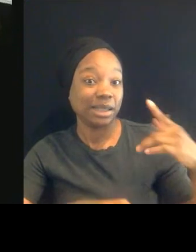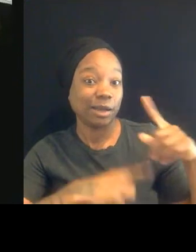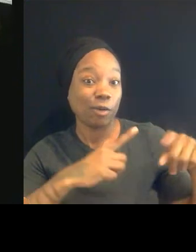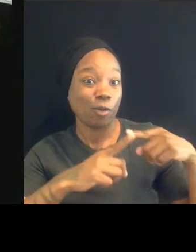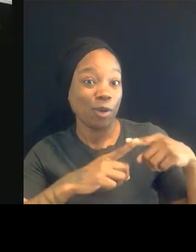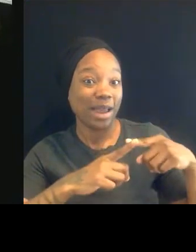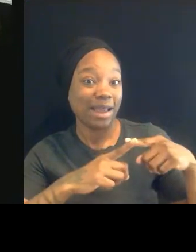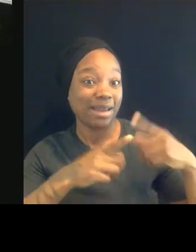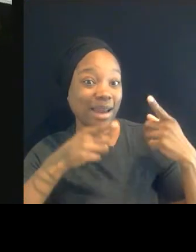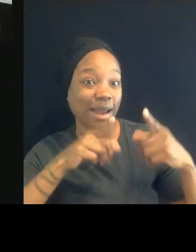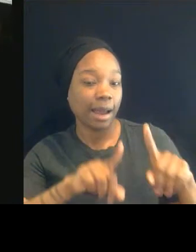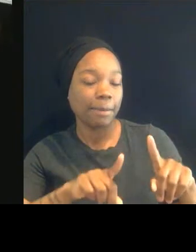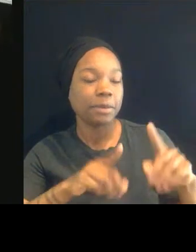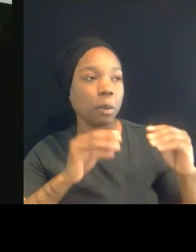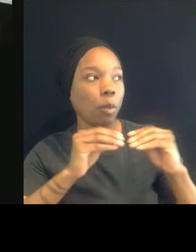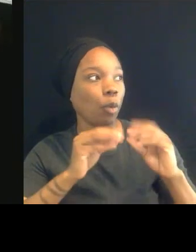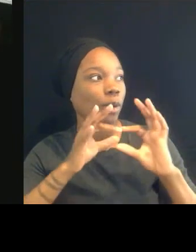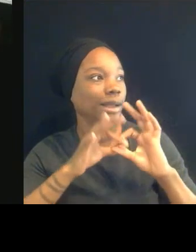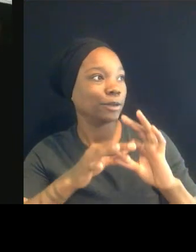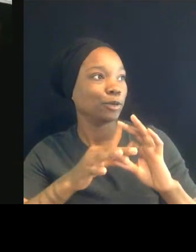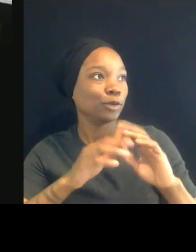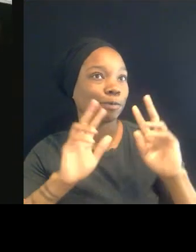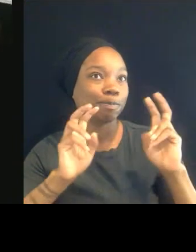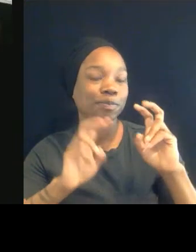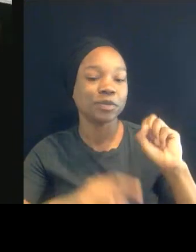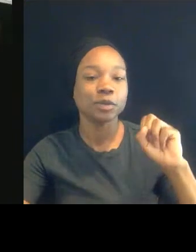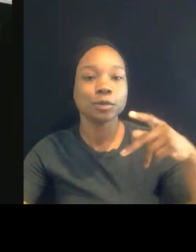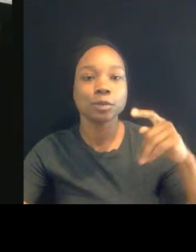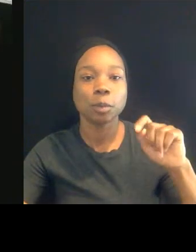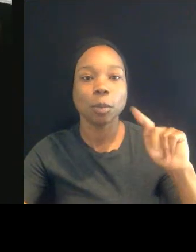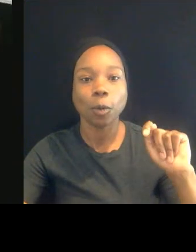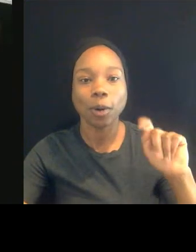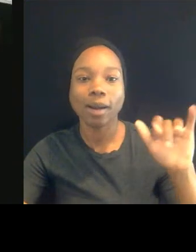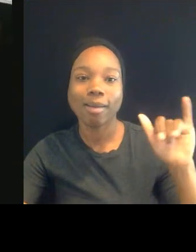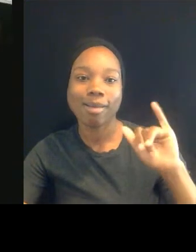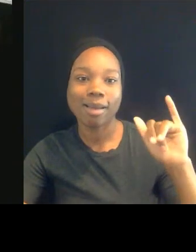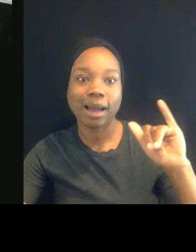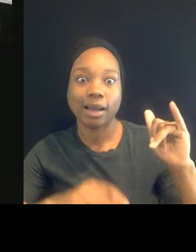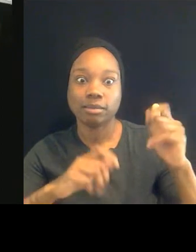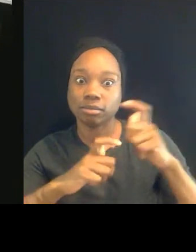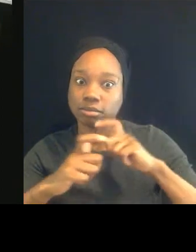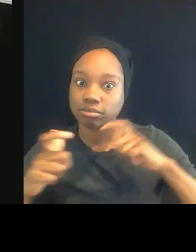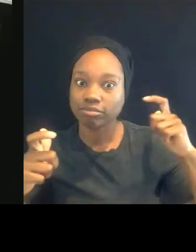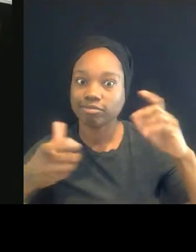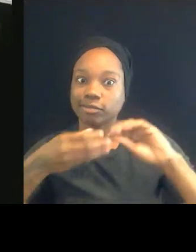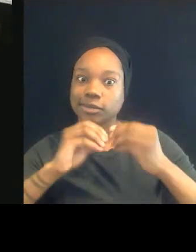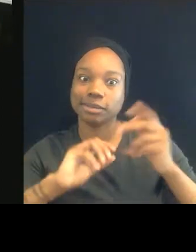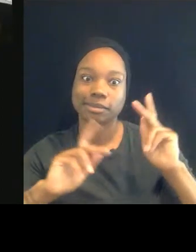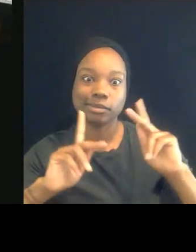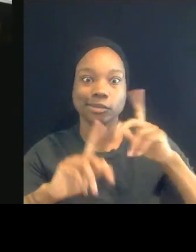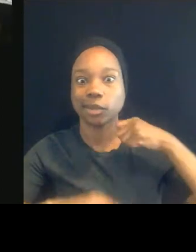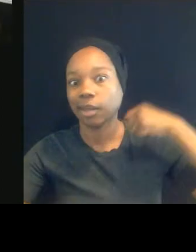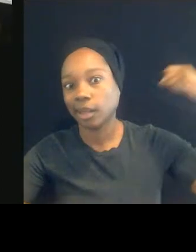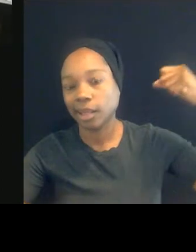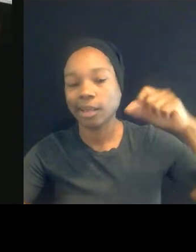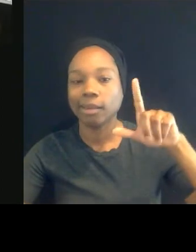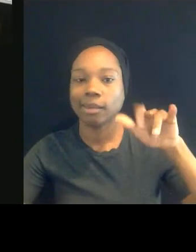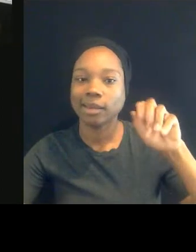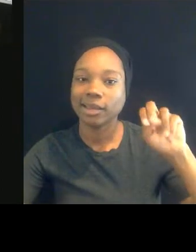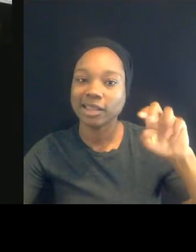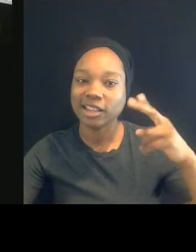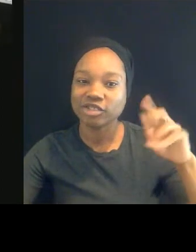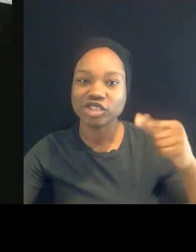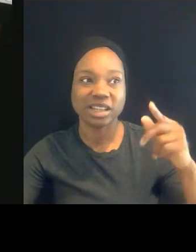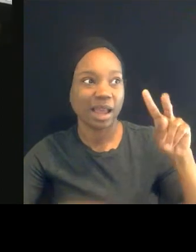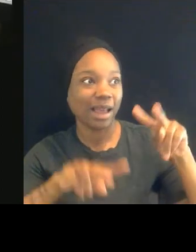You know, we know these sort of mass lynchings that people were invited to almost in a sort of a carnival-like atmosphere. Other times, they have taken